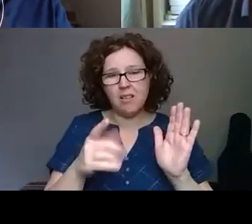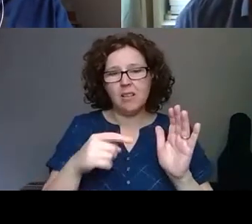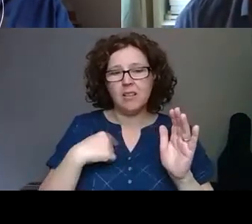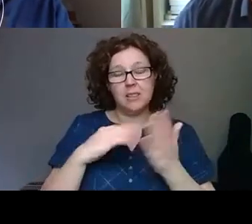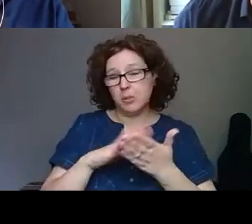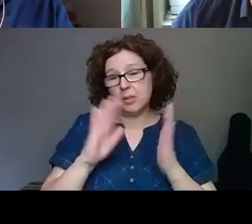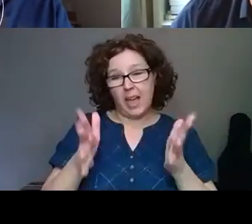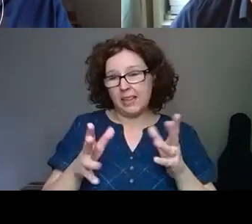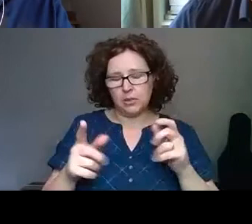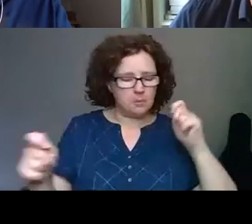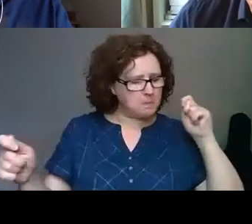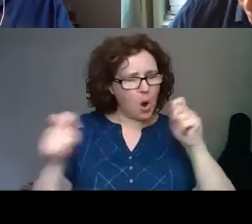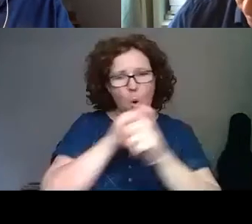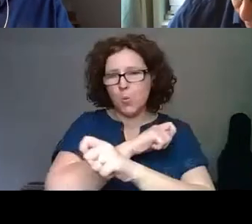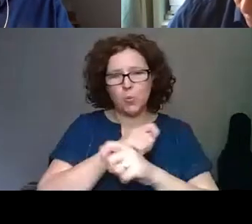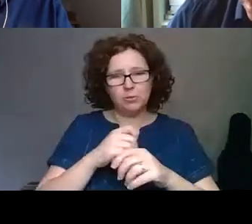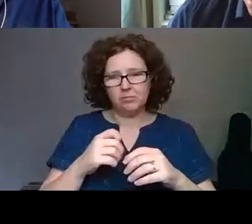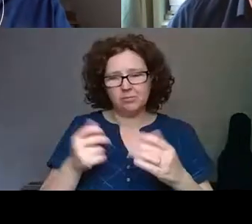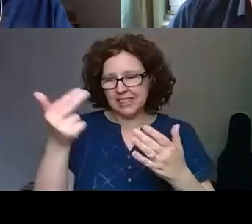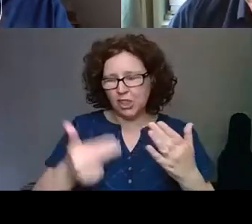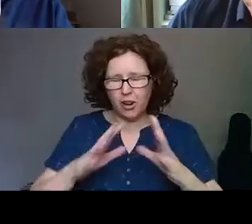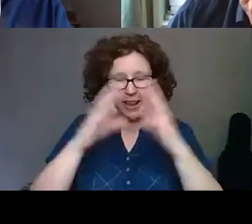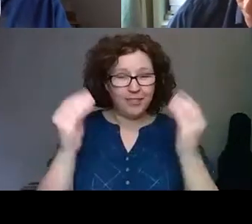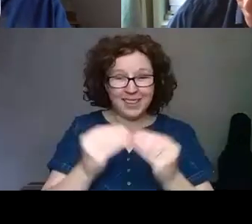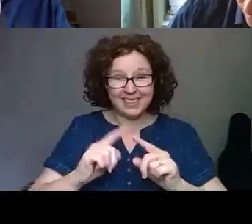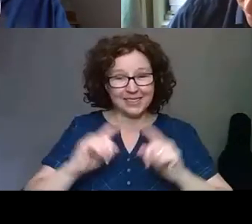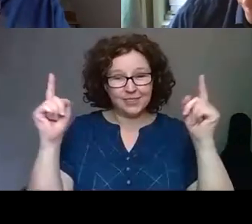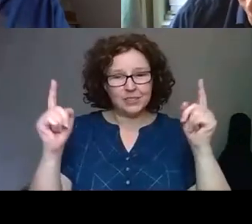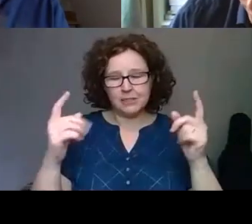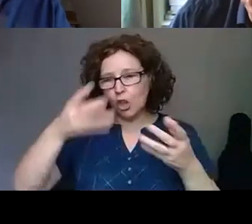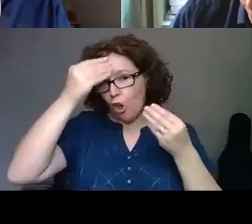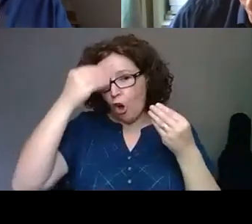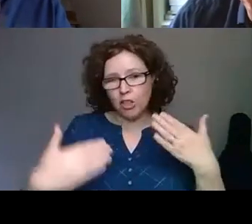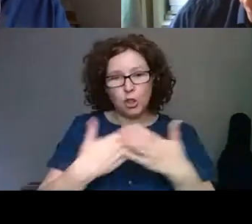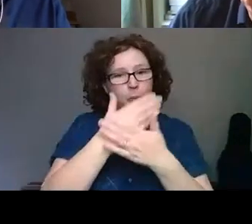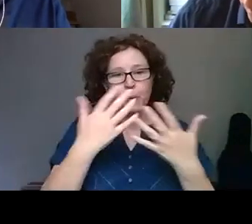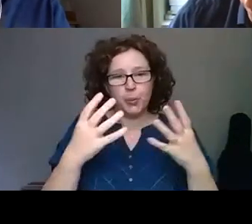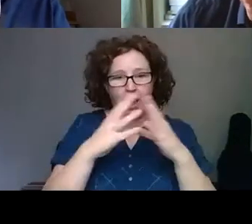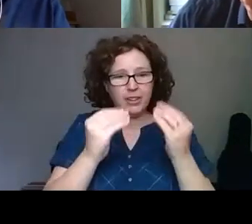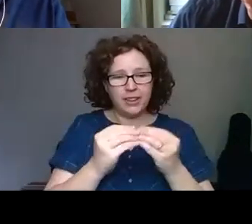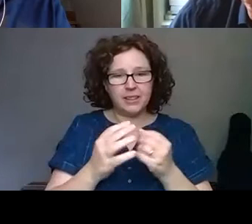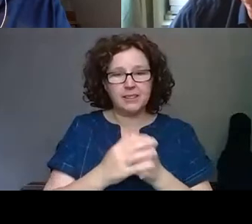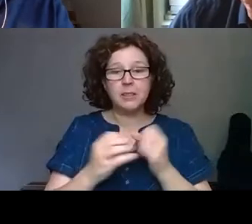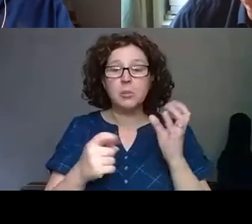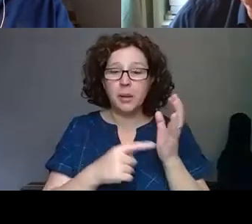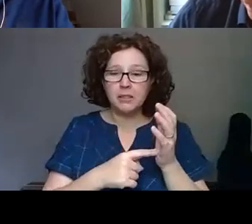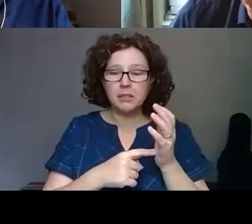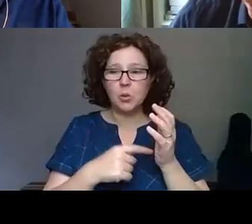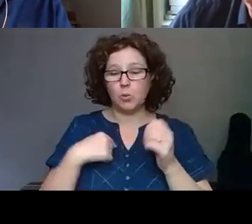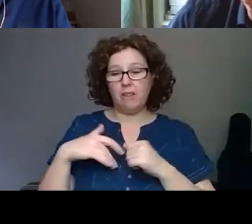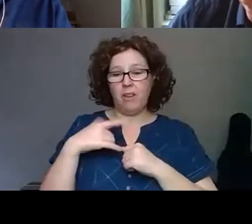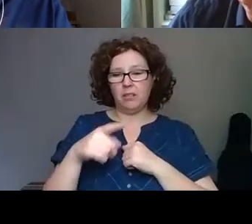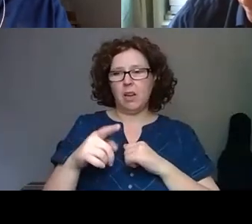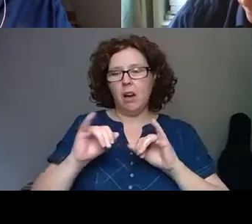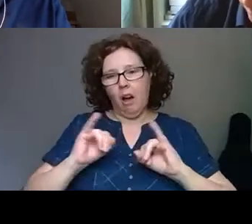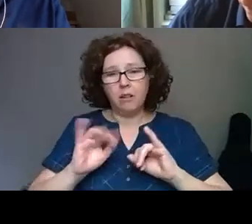reshape, redesign, relearn new ways of, of approaching this, but I suppose we saw it as an opportunity